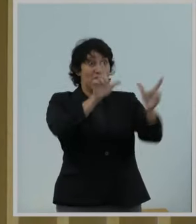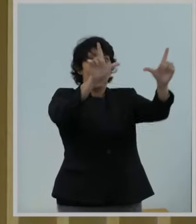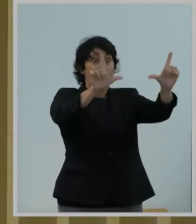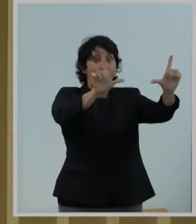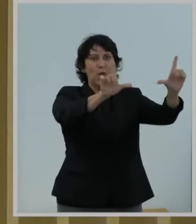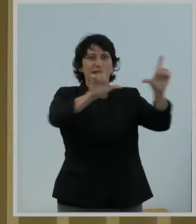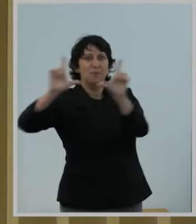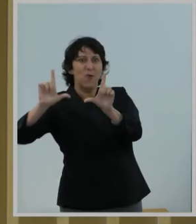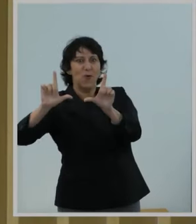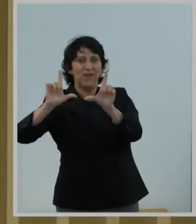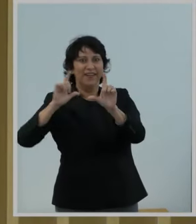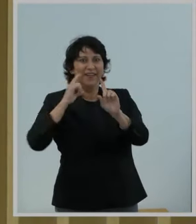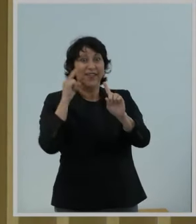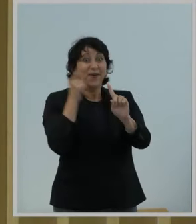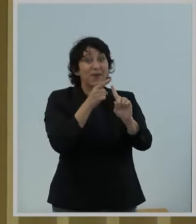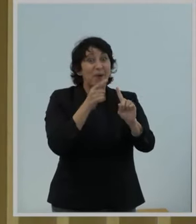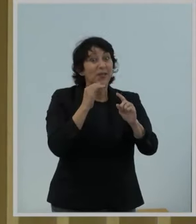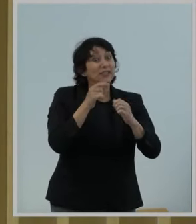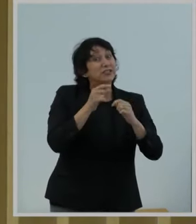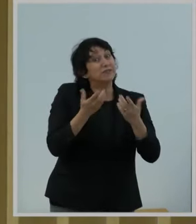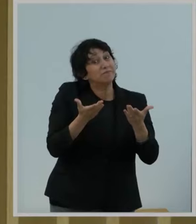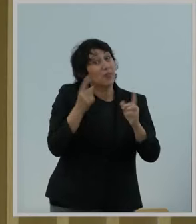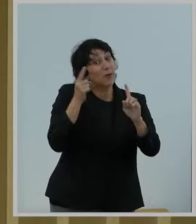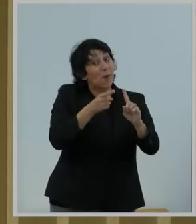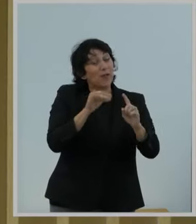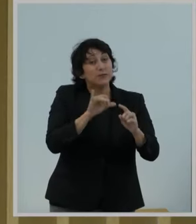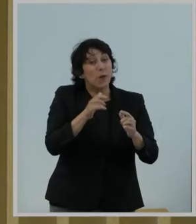Increasing government control over the Internet.